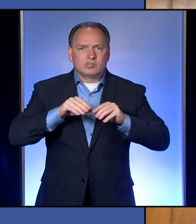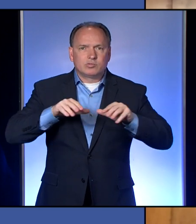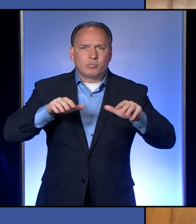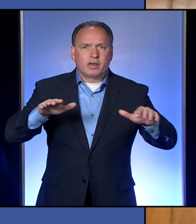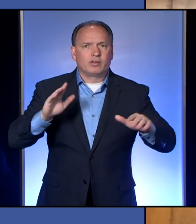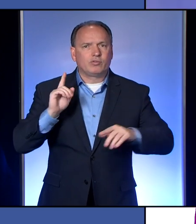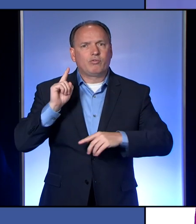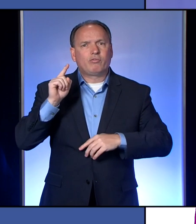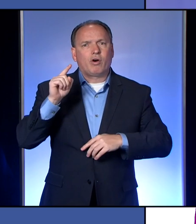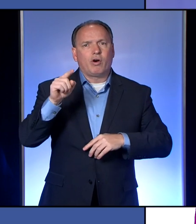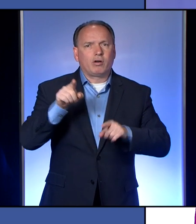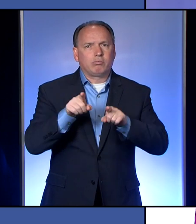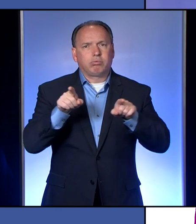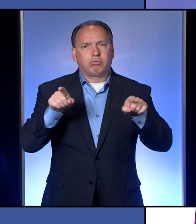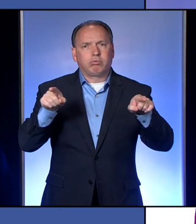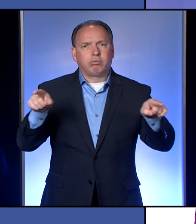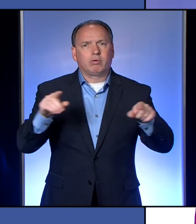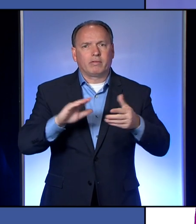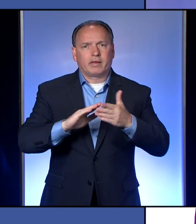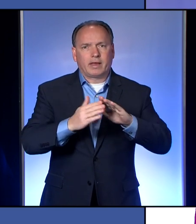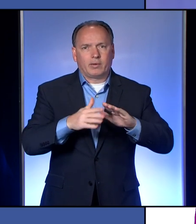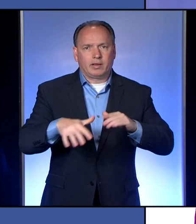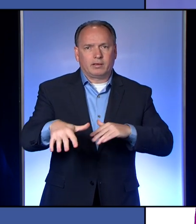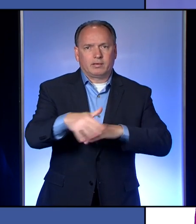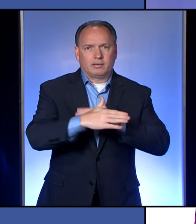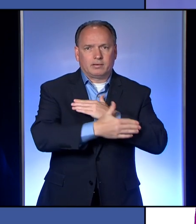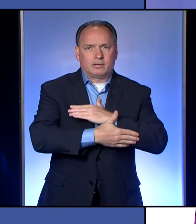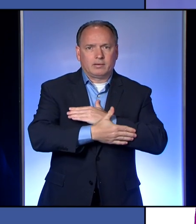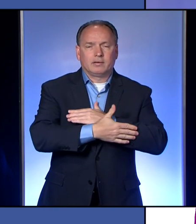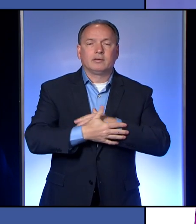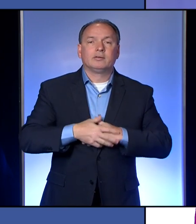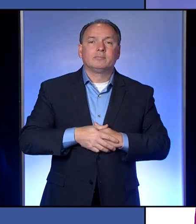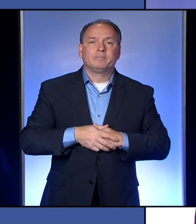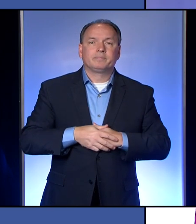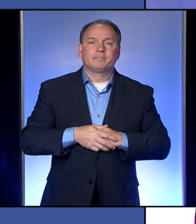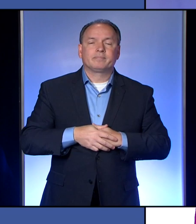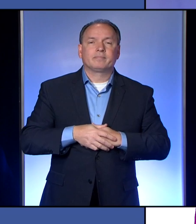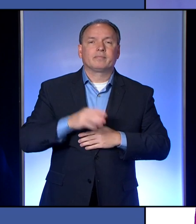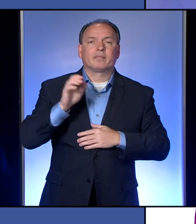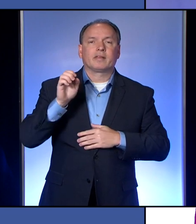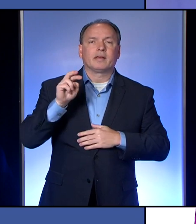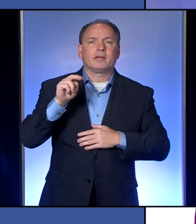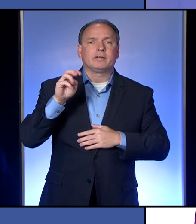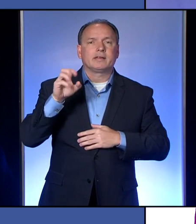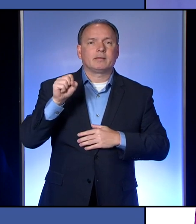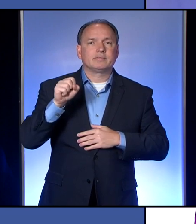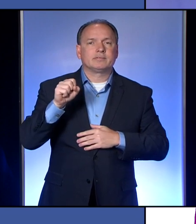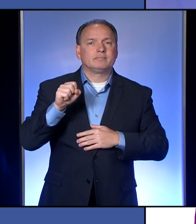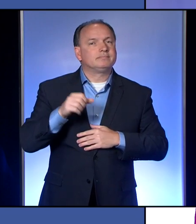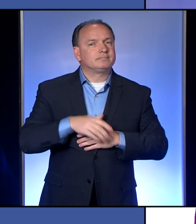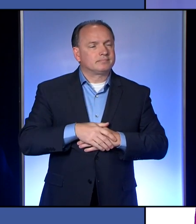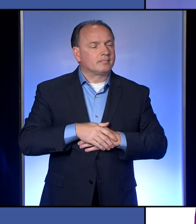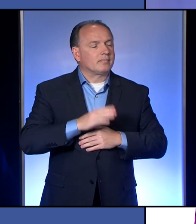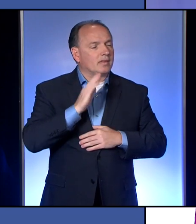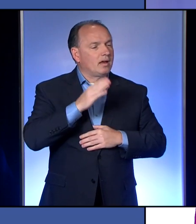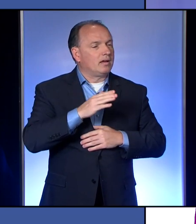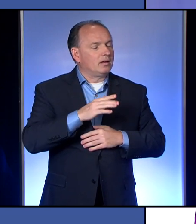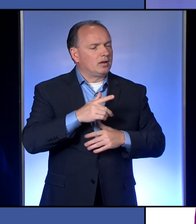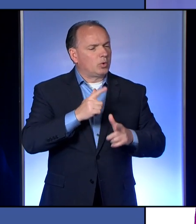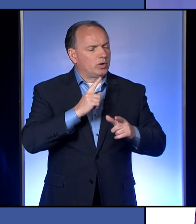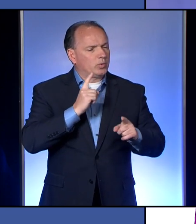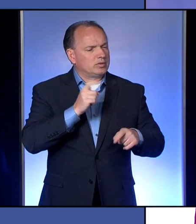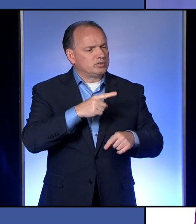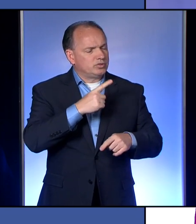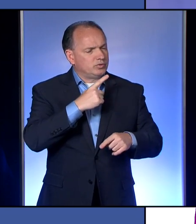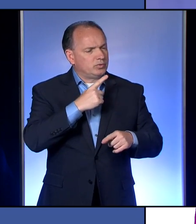Thank you. Erie Times News. Yes, Kathy. First, a quick question on the numbers. You didn't, I don't believe